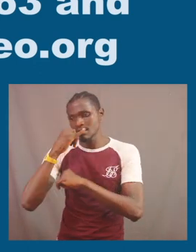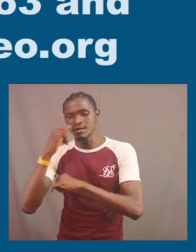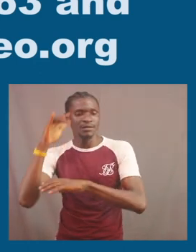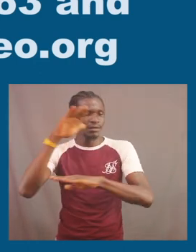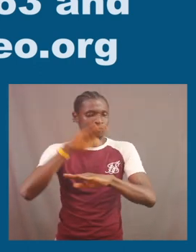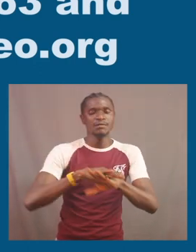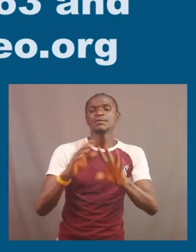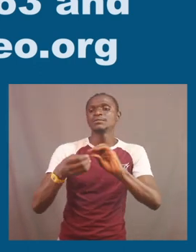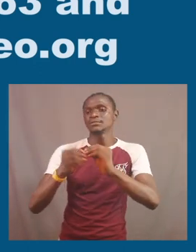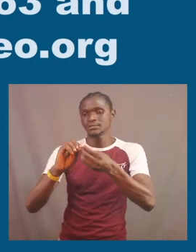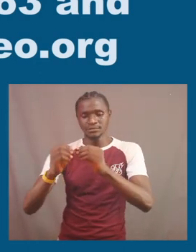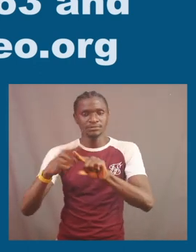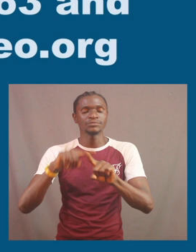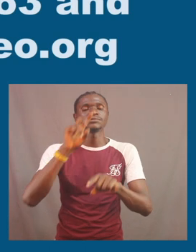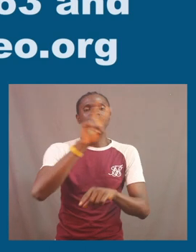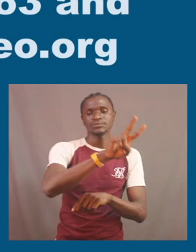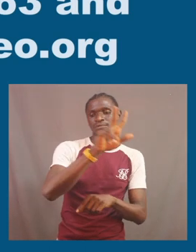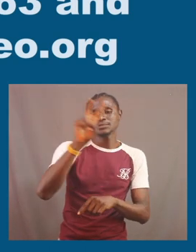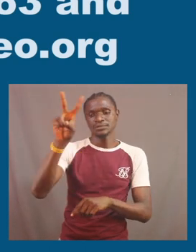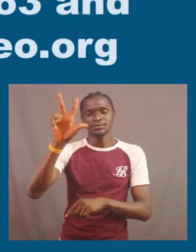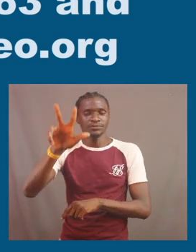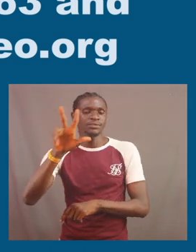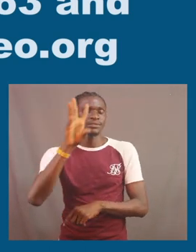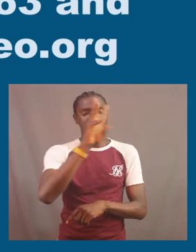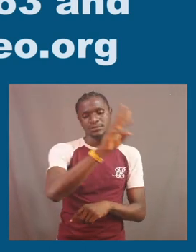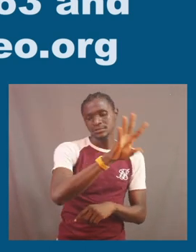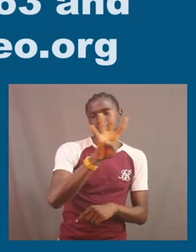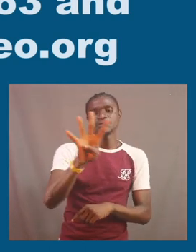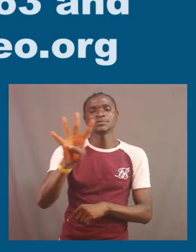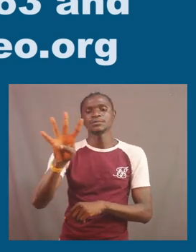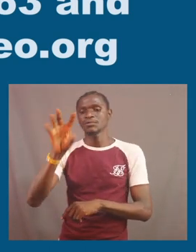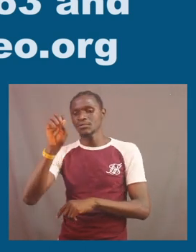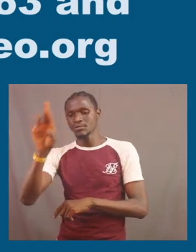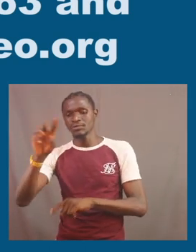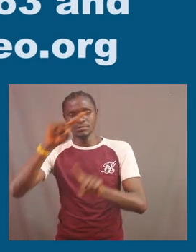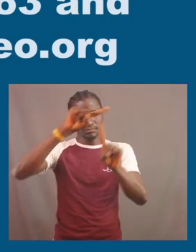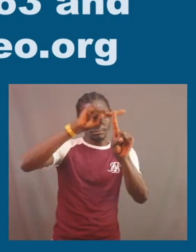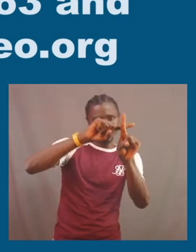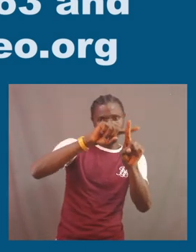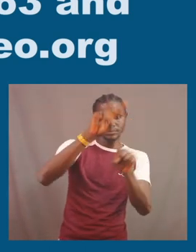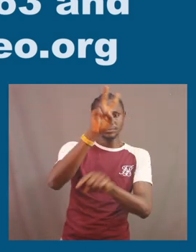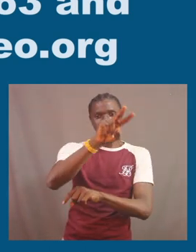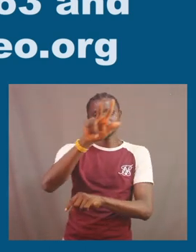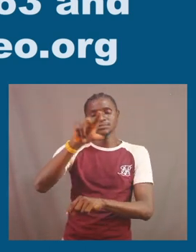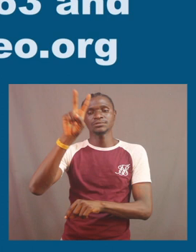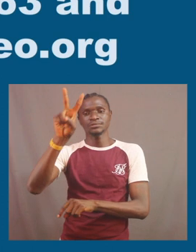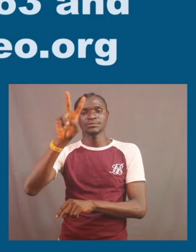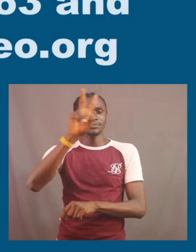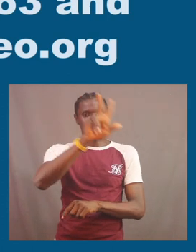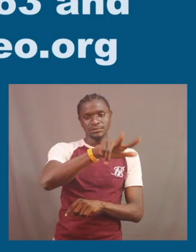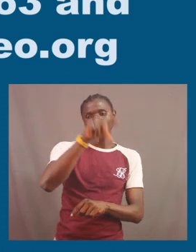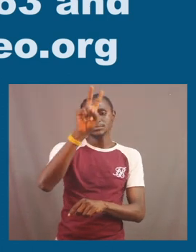-316-679-664 or plus 2-3232